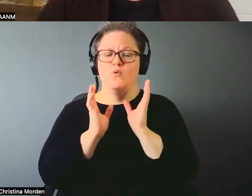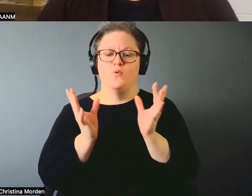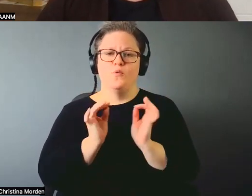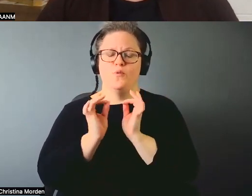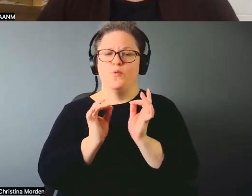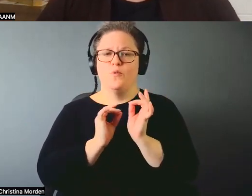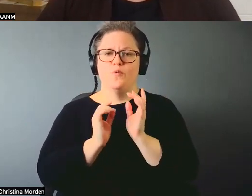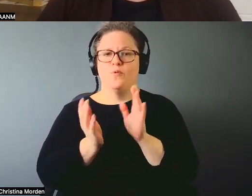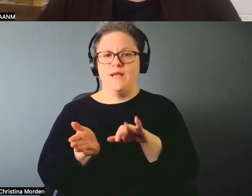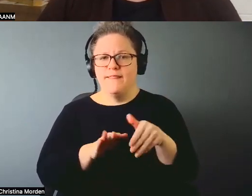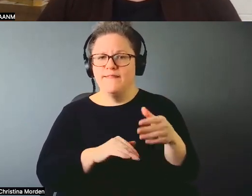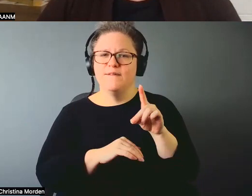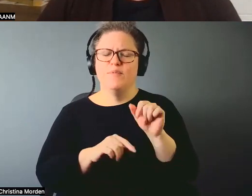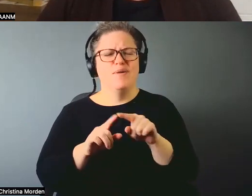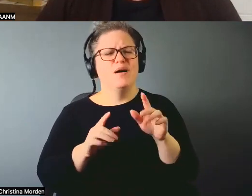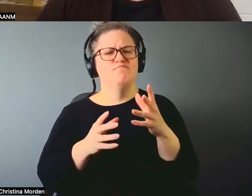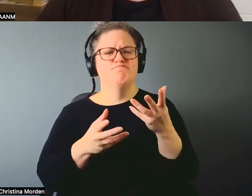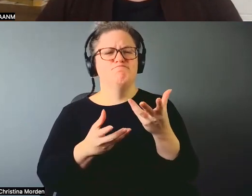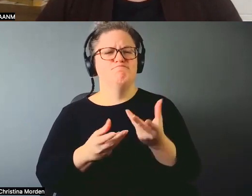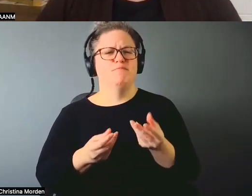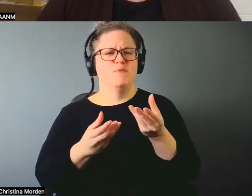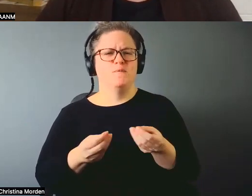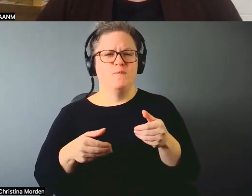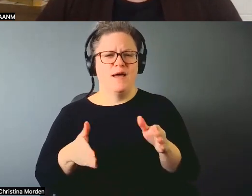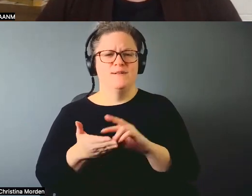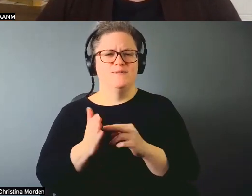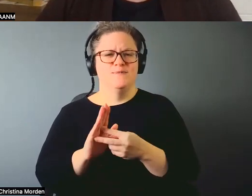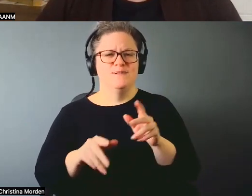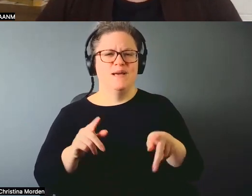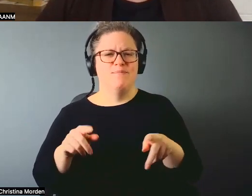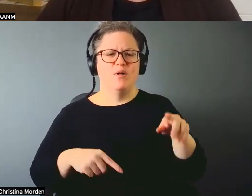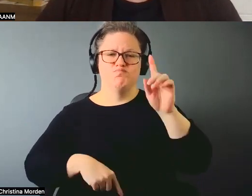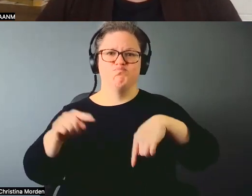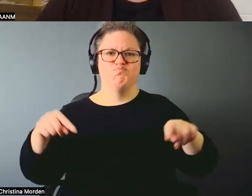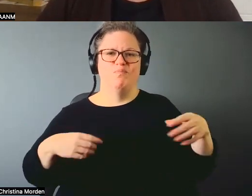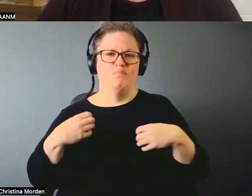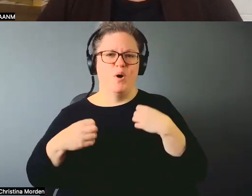gentle way. So it, it brings out this whole mix of emotions in the audience.